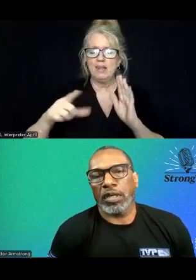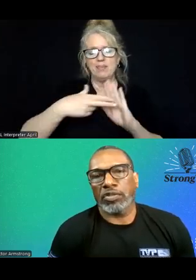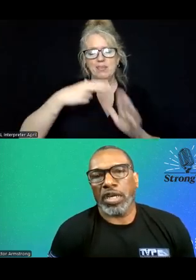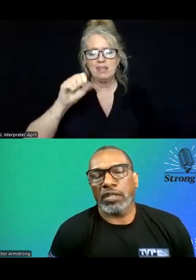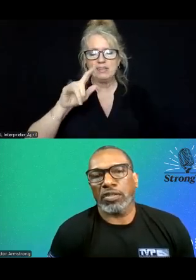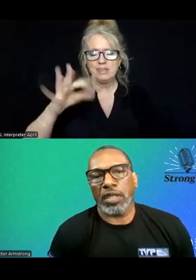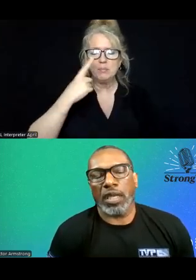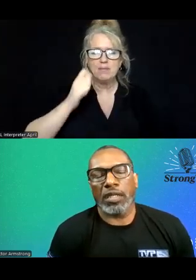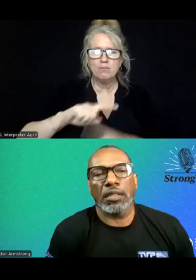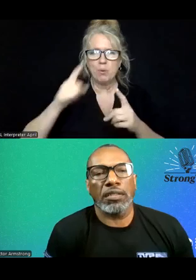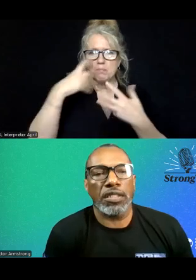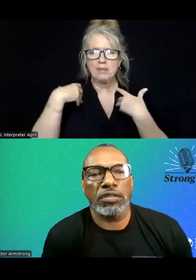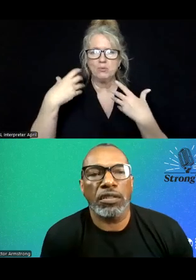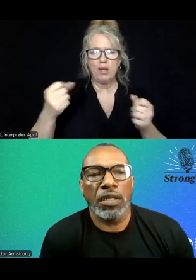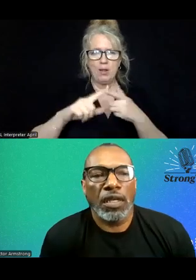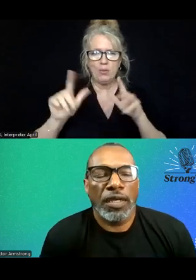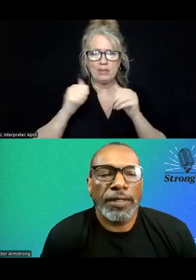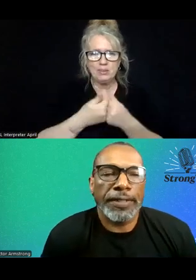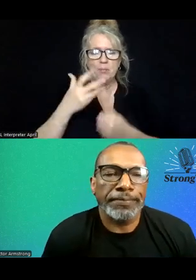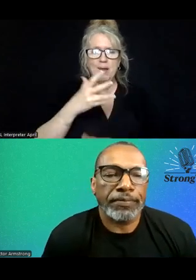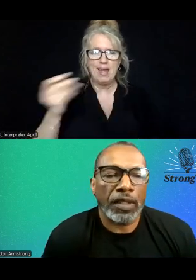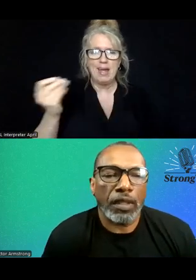living with mental health challenges and addictions,